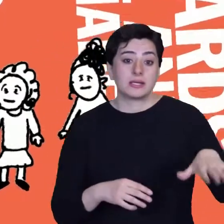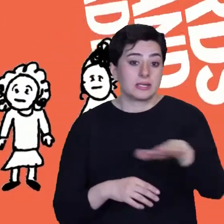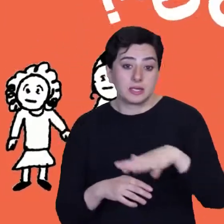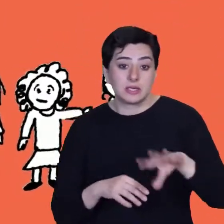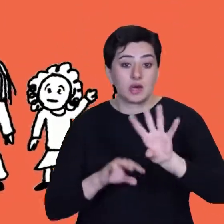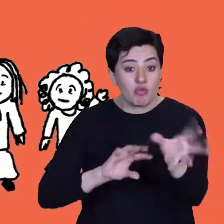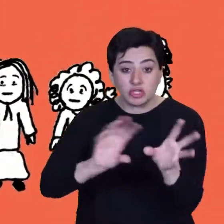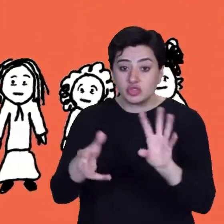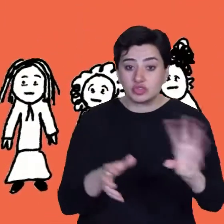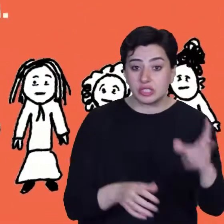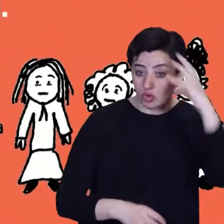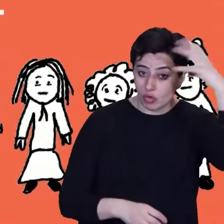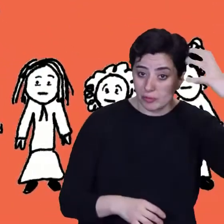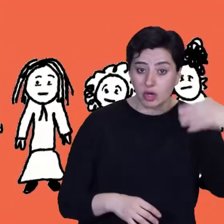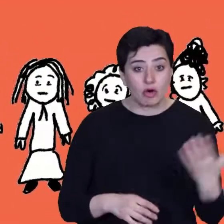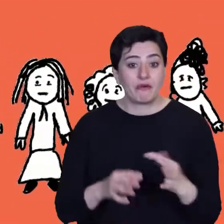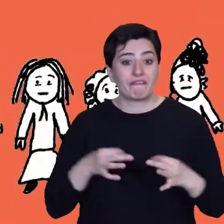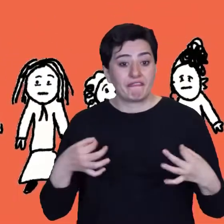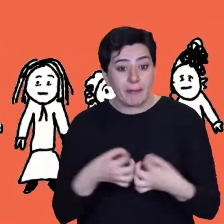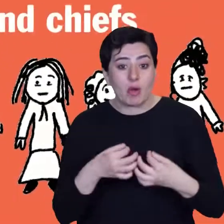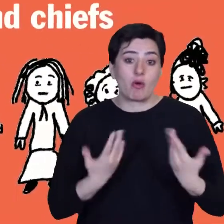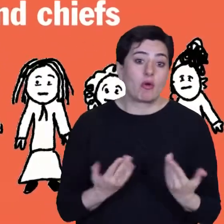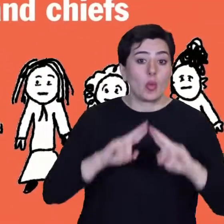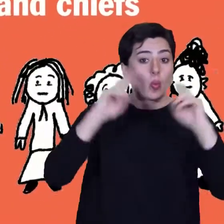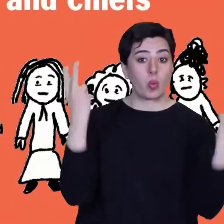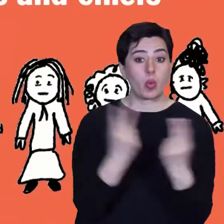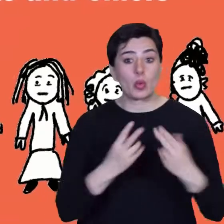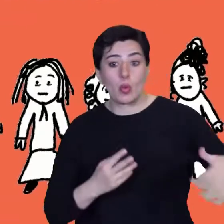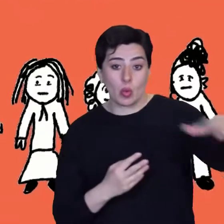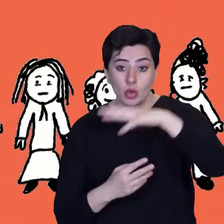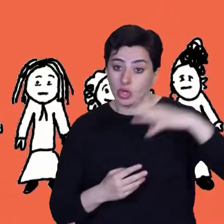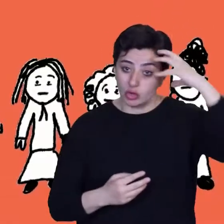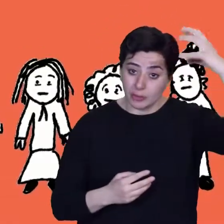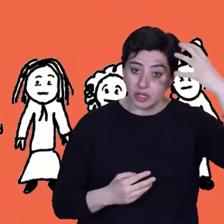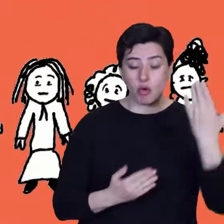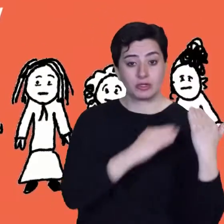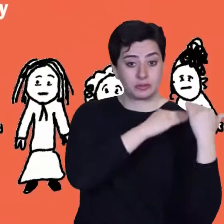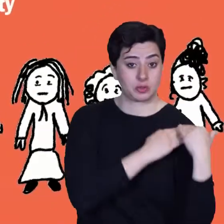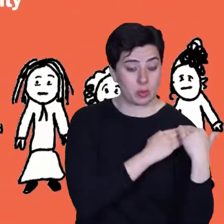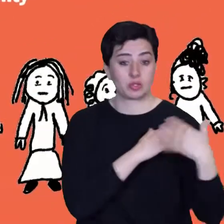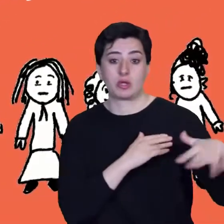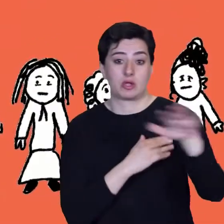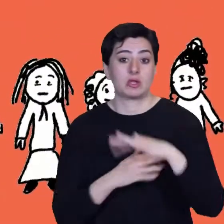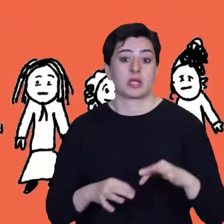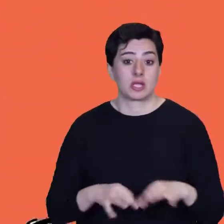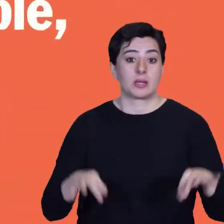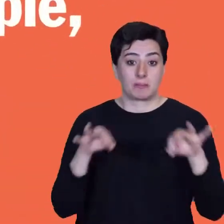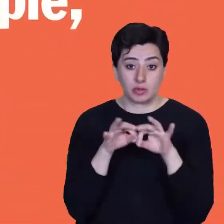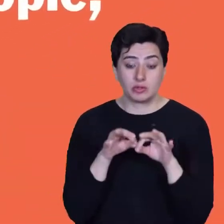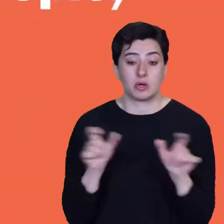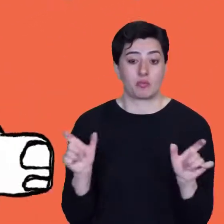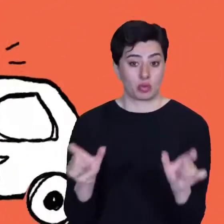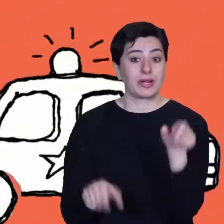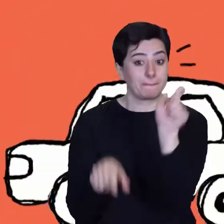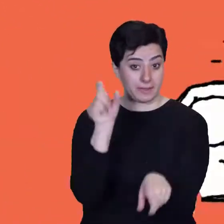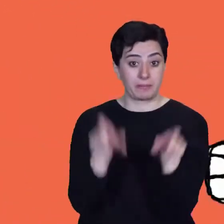communities and families all over the world. Governments and chiefs have an important responsibility to protect